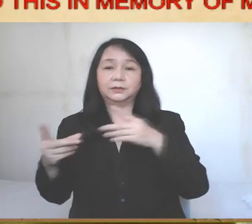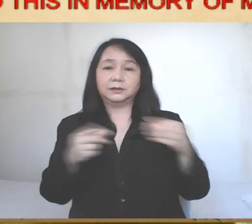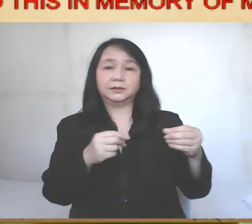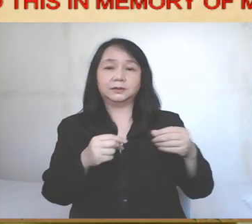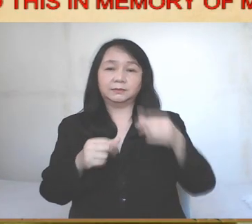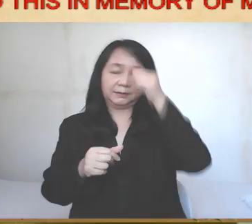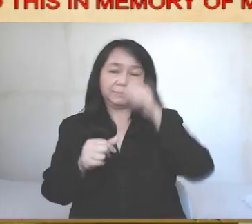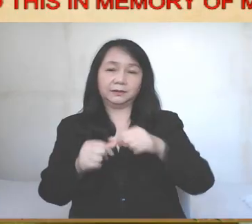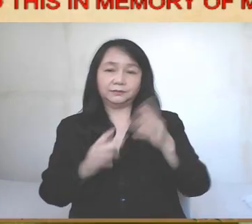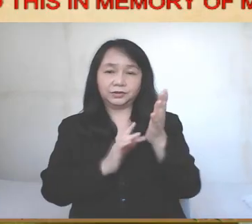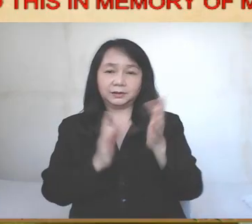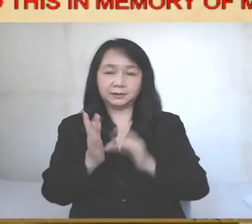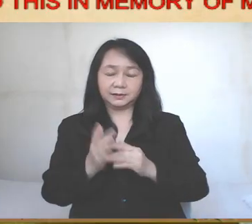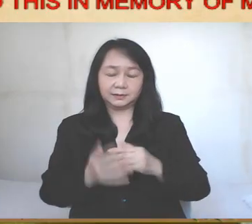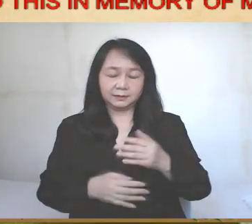memory of me.